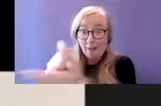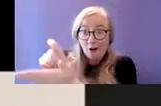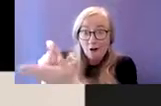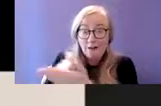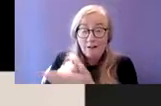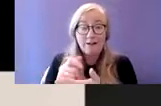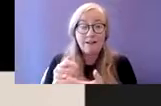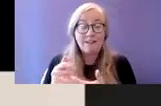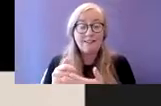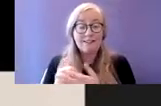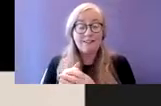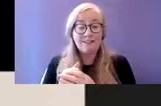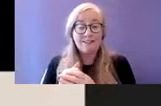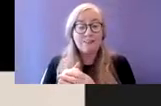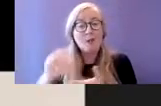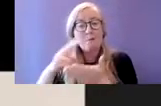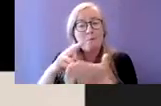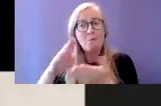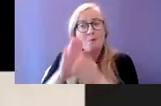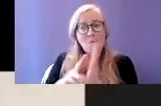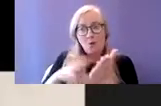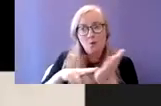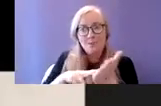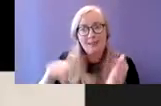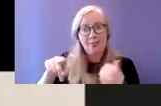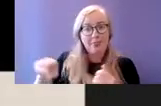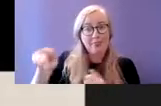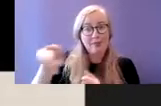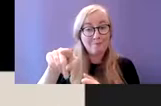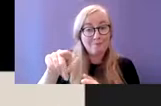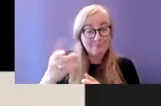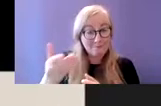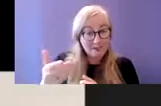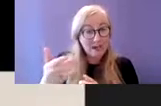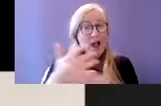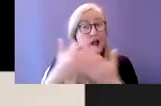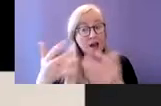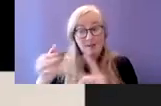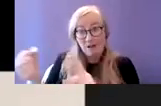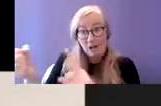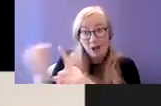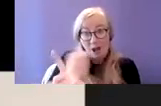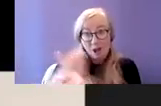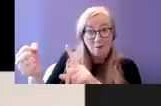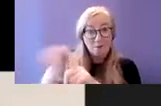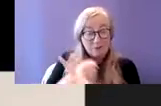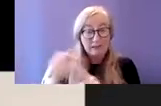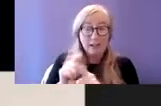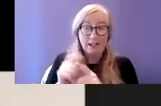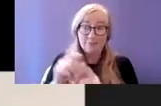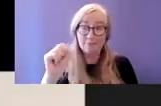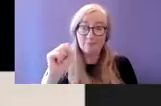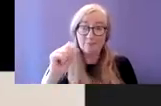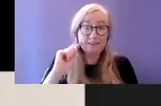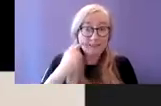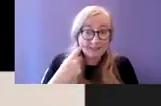many have been abused by such undetected criminals and the crimes on such